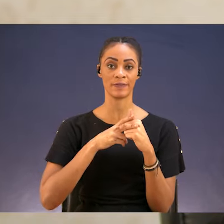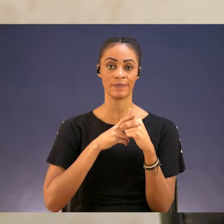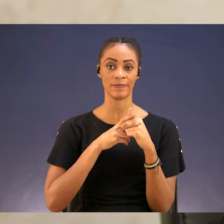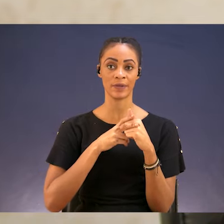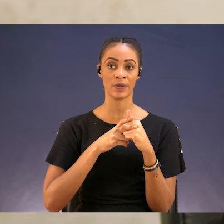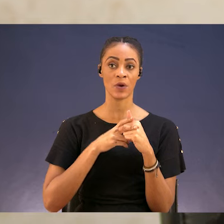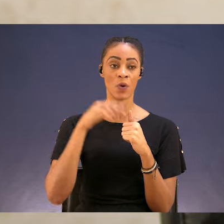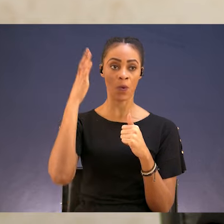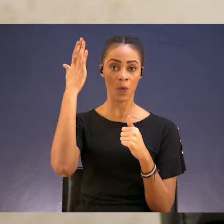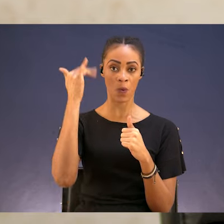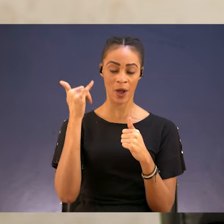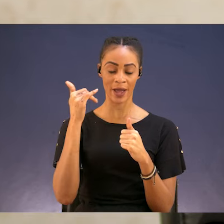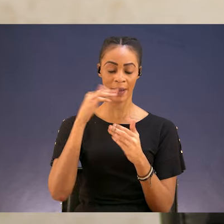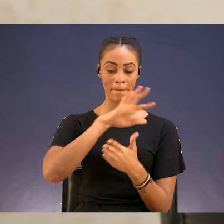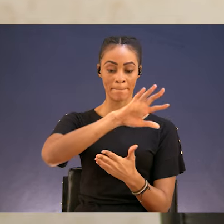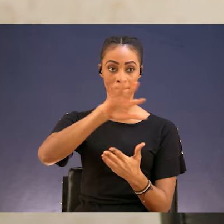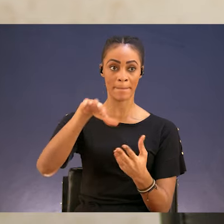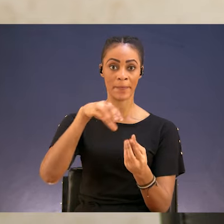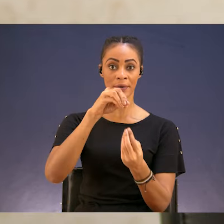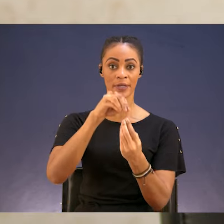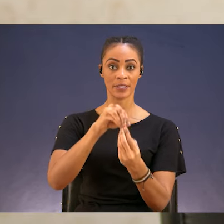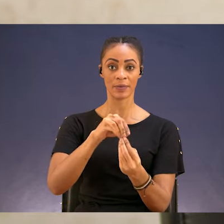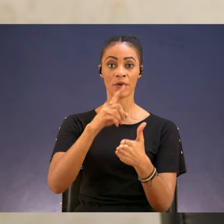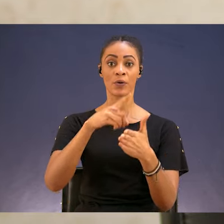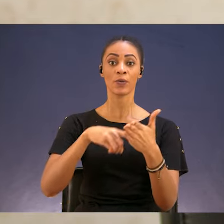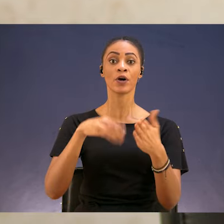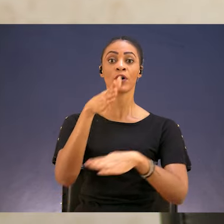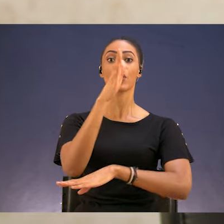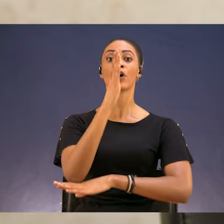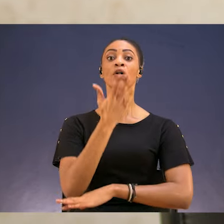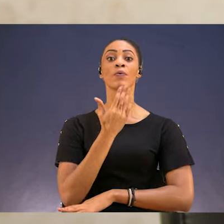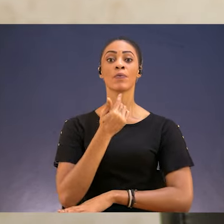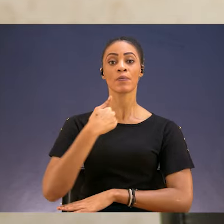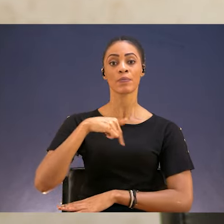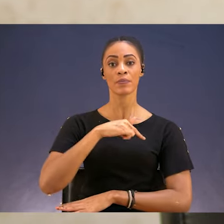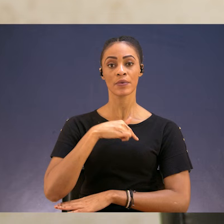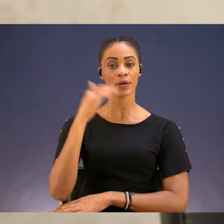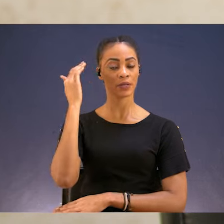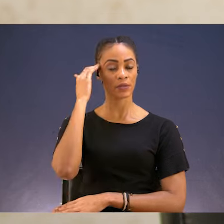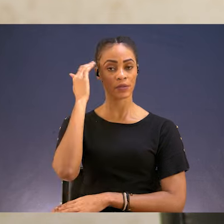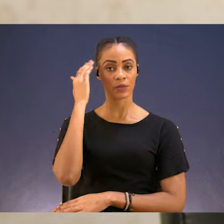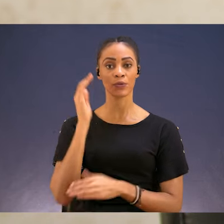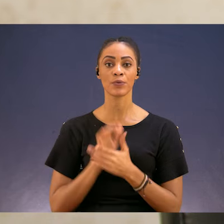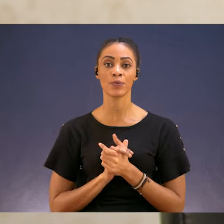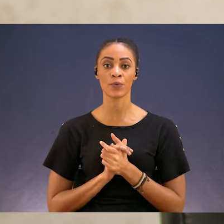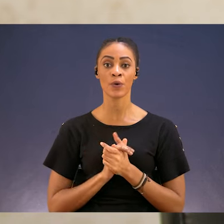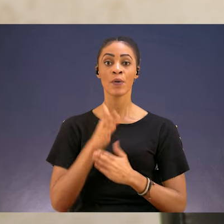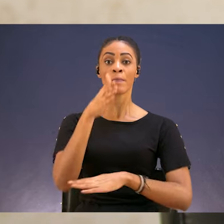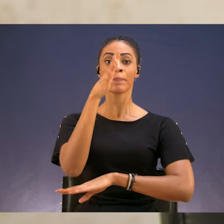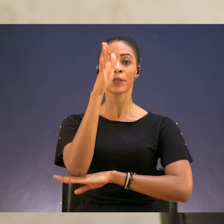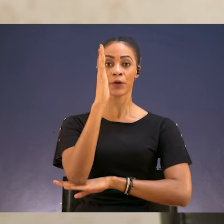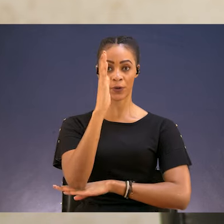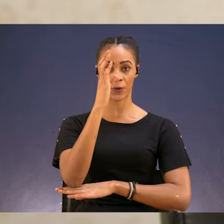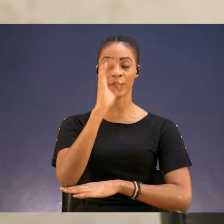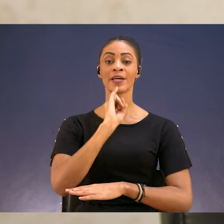verses in Psalms 37 because they really summarize what God wants us to know. Let me tell you